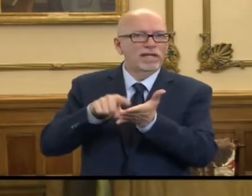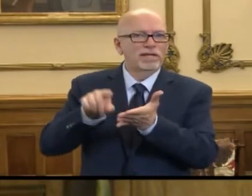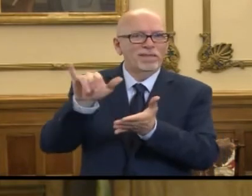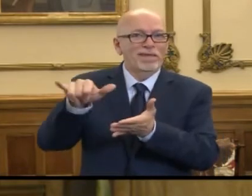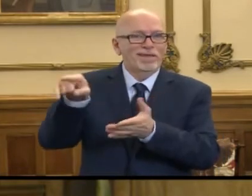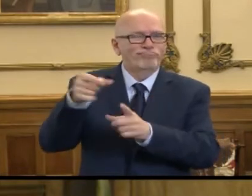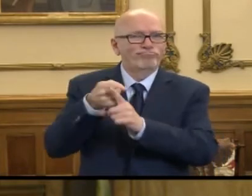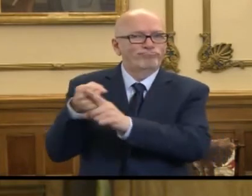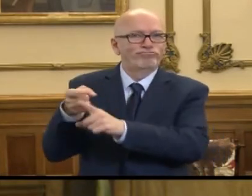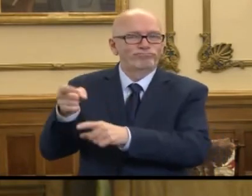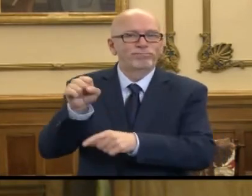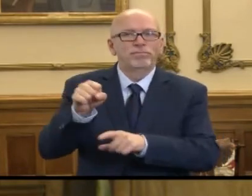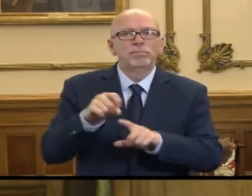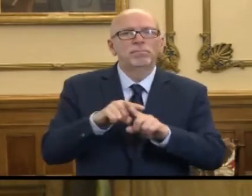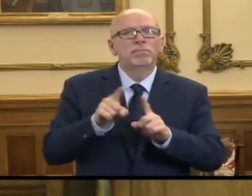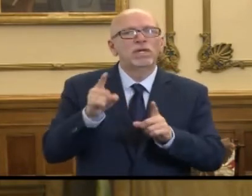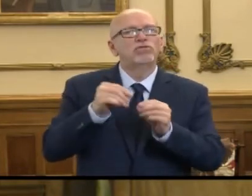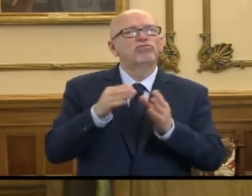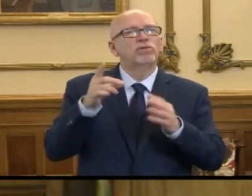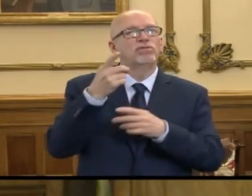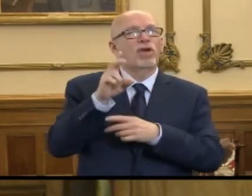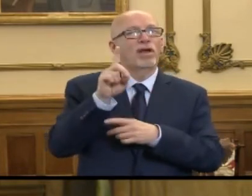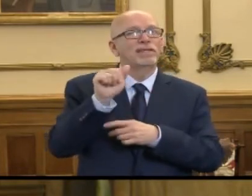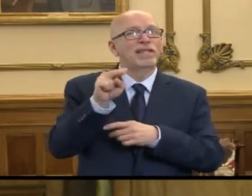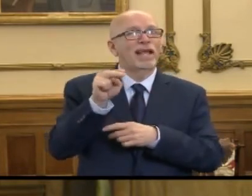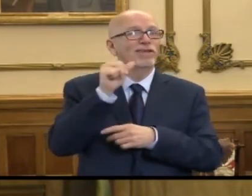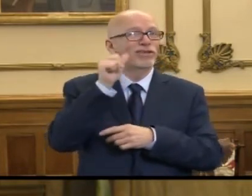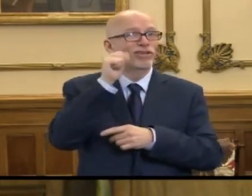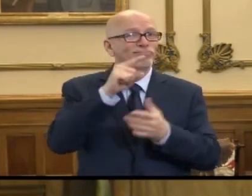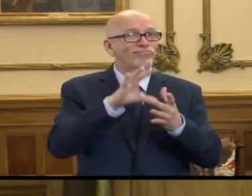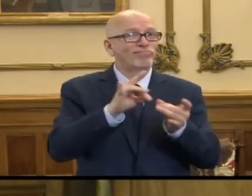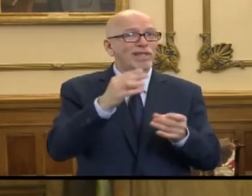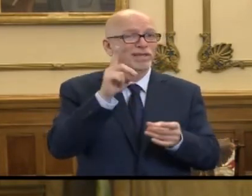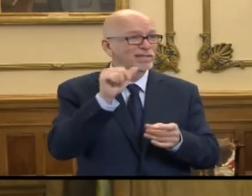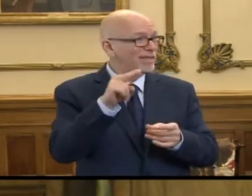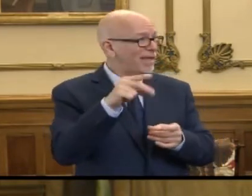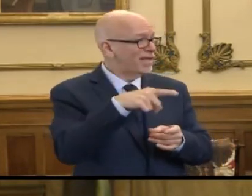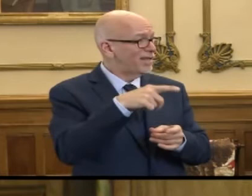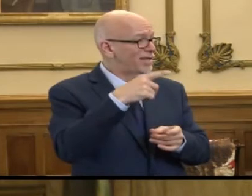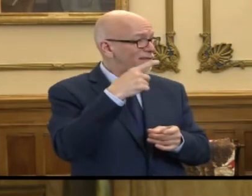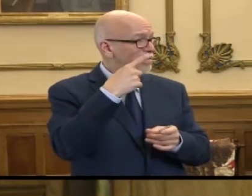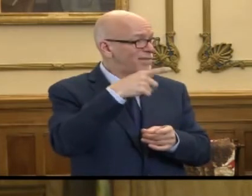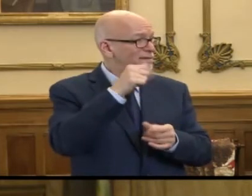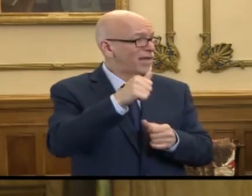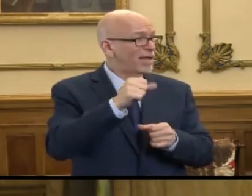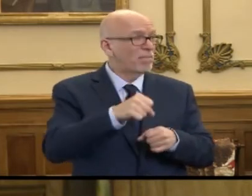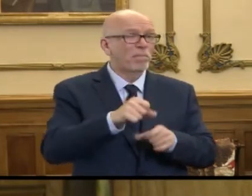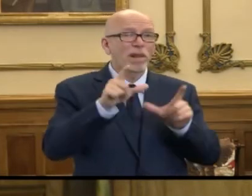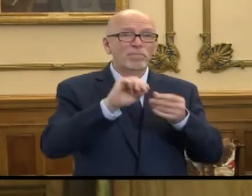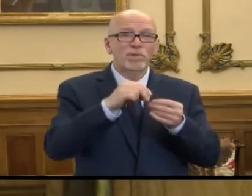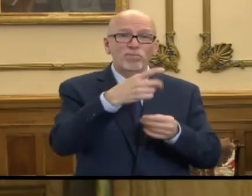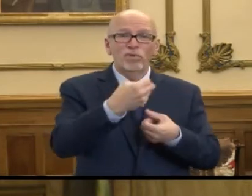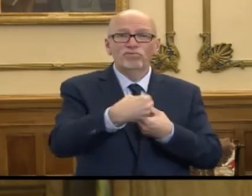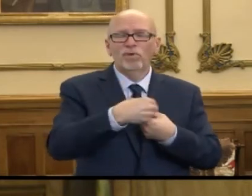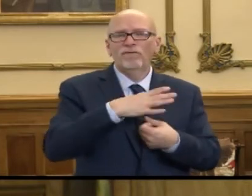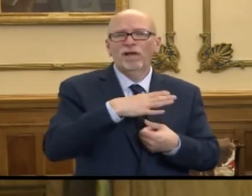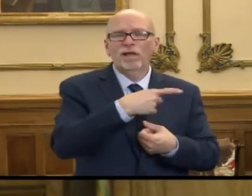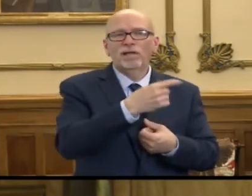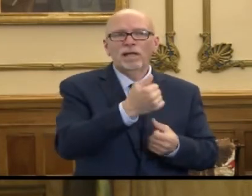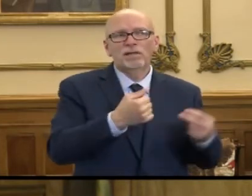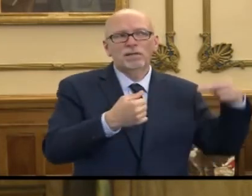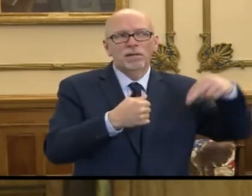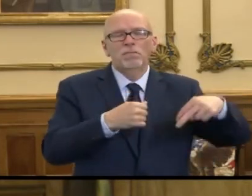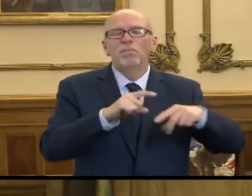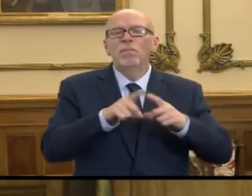that. But in general, as Dr. Dan said yesterday, and Dan, if you pull those numbers up and you see it and want to join in, feel free to come to the